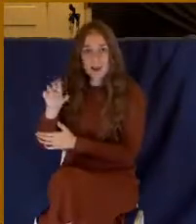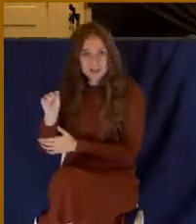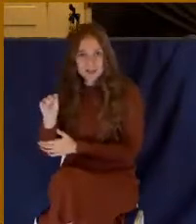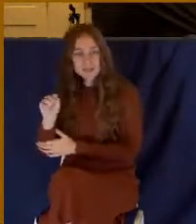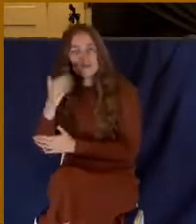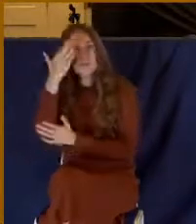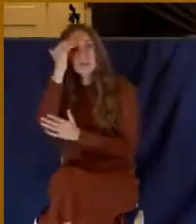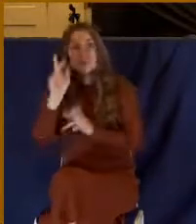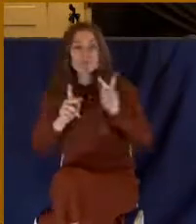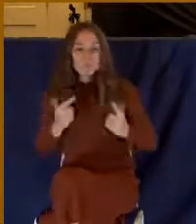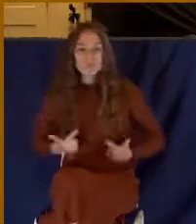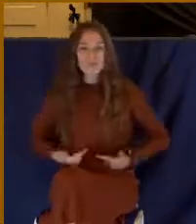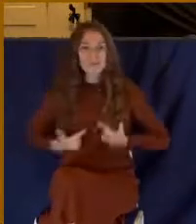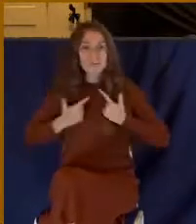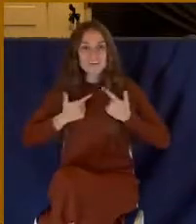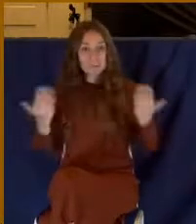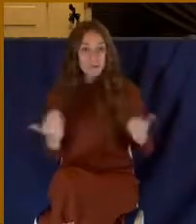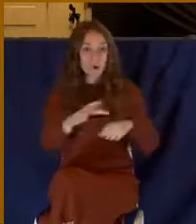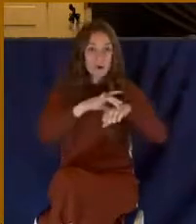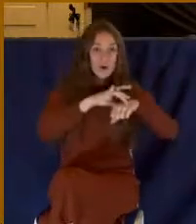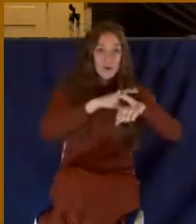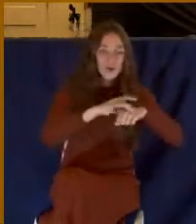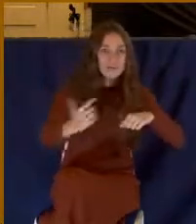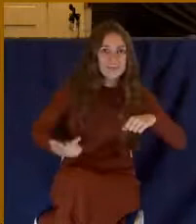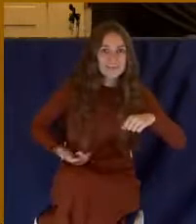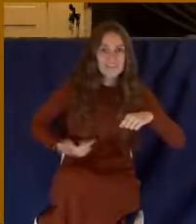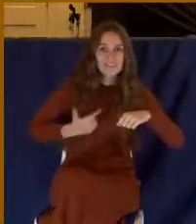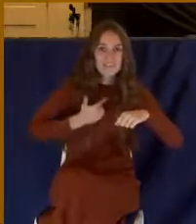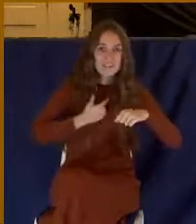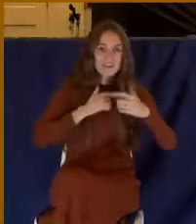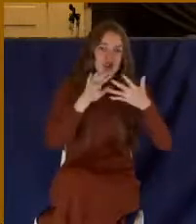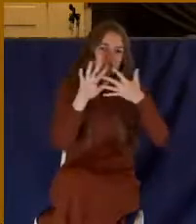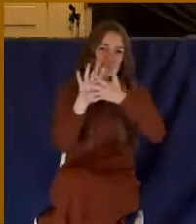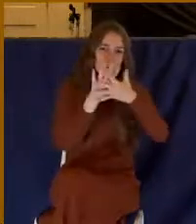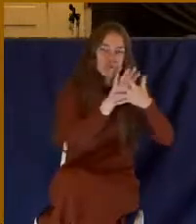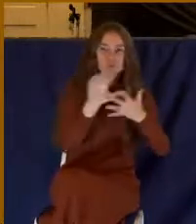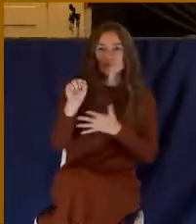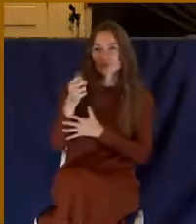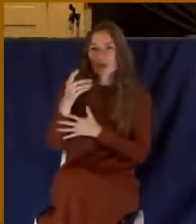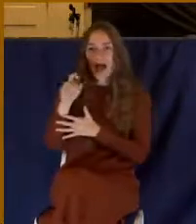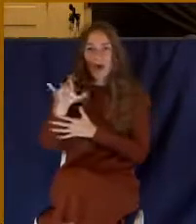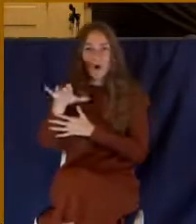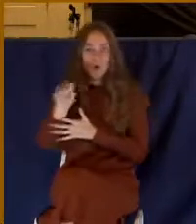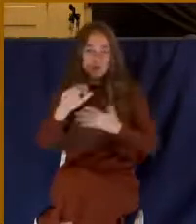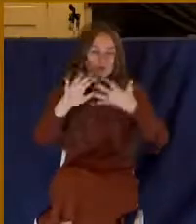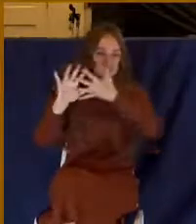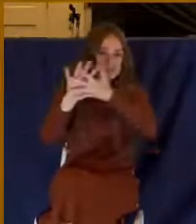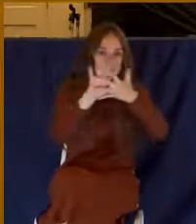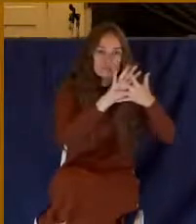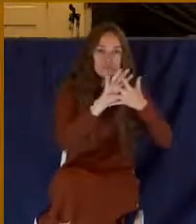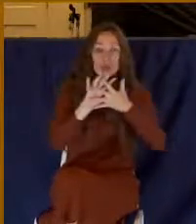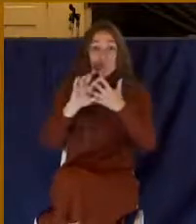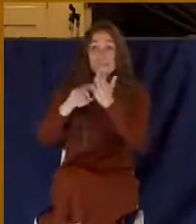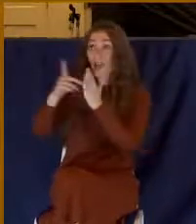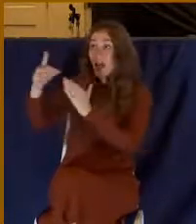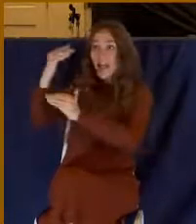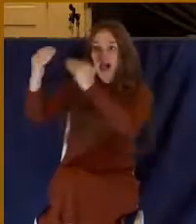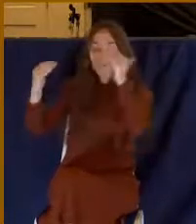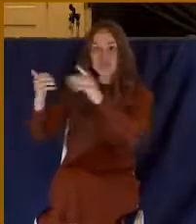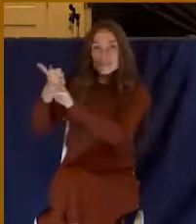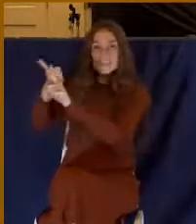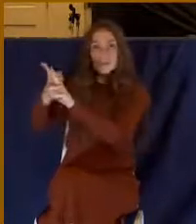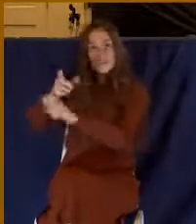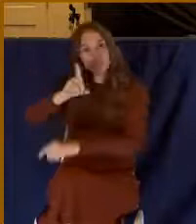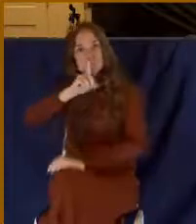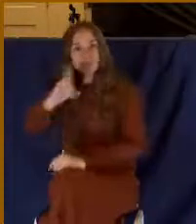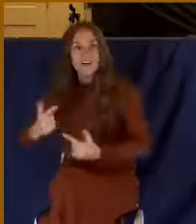living in the shadows. You see, the heaven is the reality. This is just the shadow land. A shadow is just